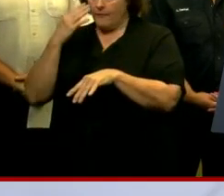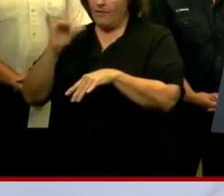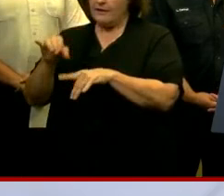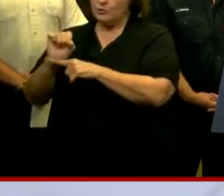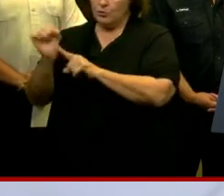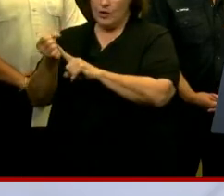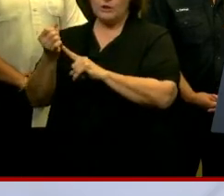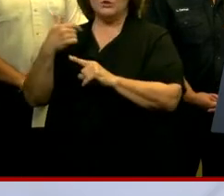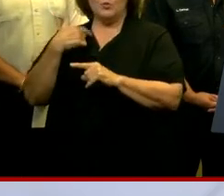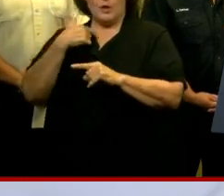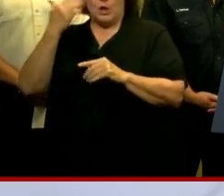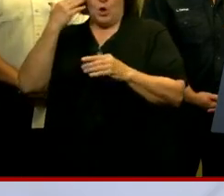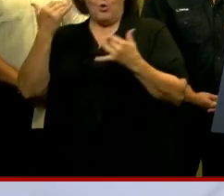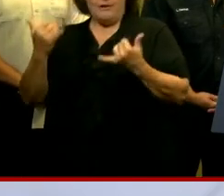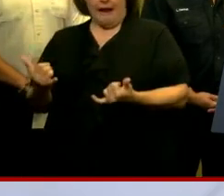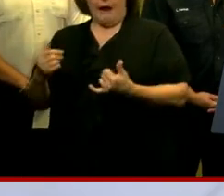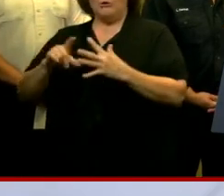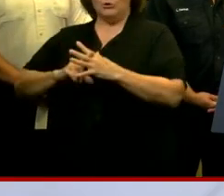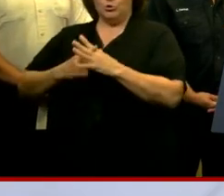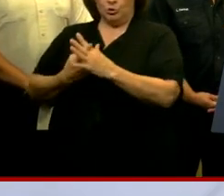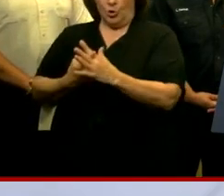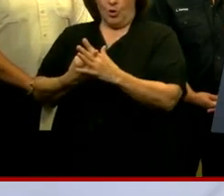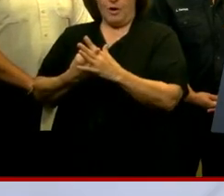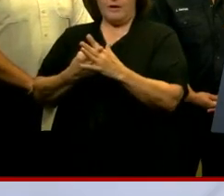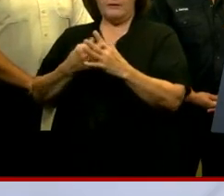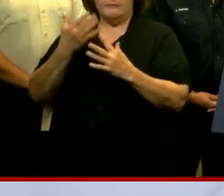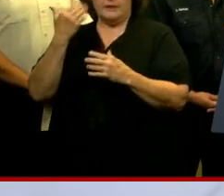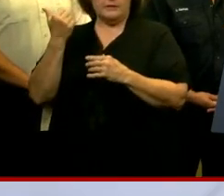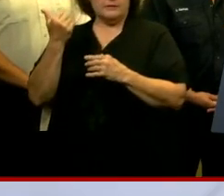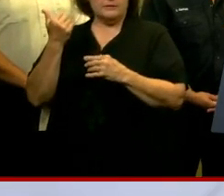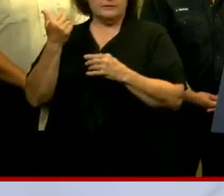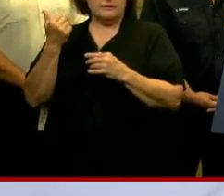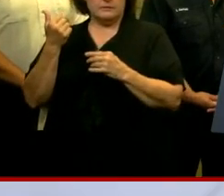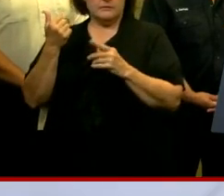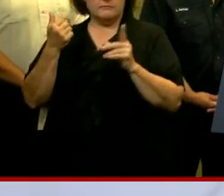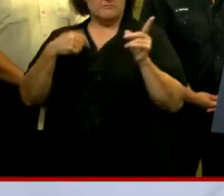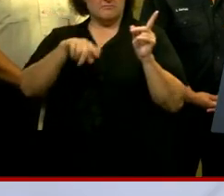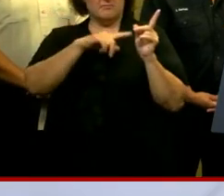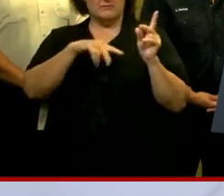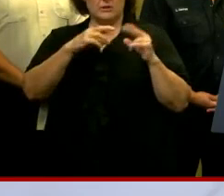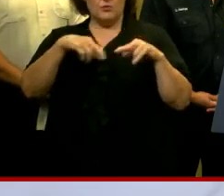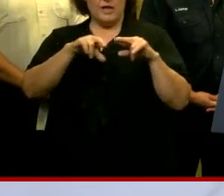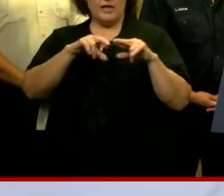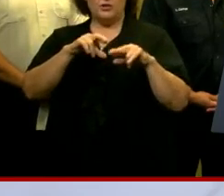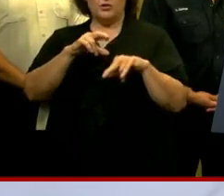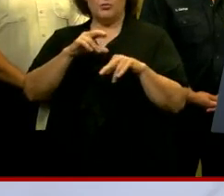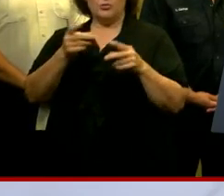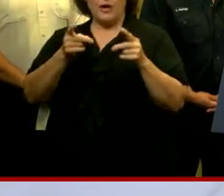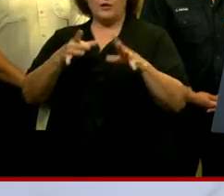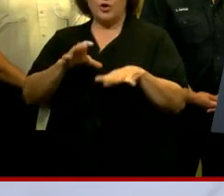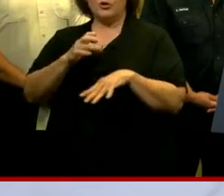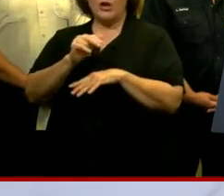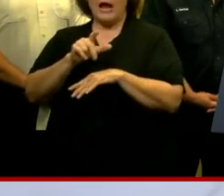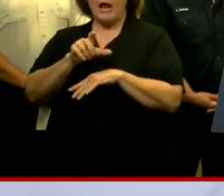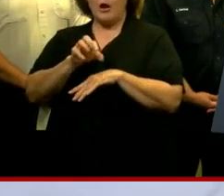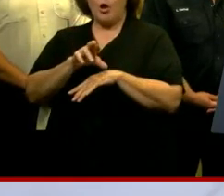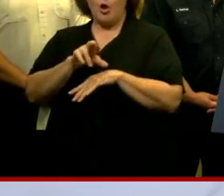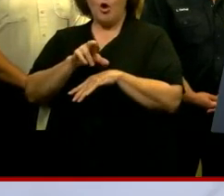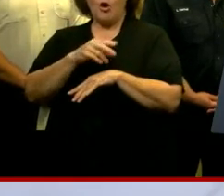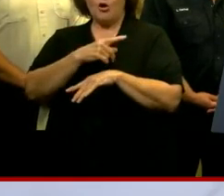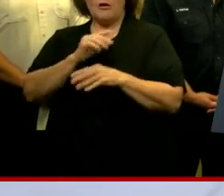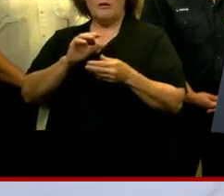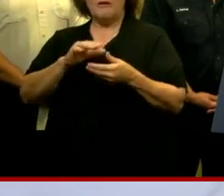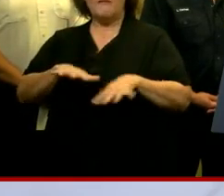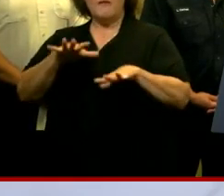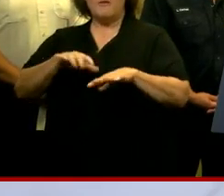We know that that should start now because, as you'll hear from Regional Director Chandler with our Flood Protection Authority, great